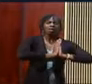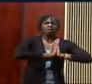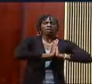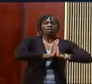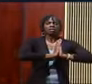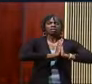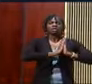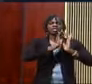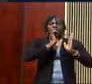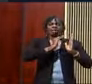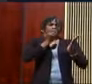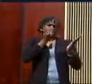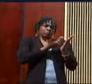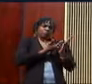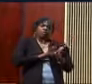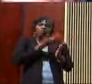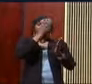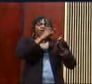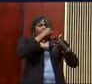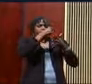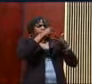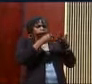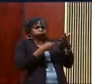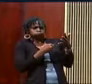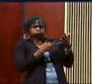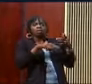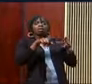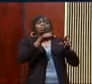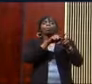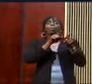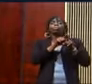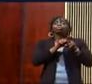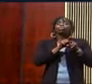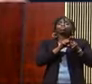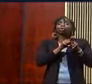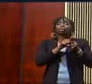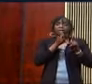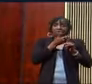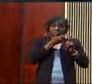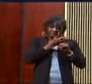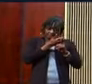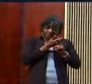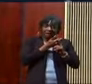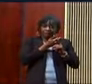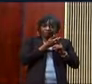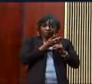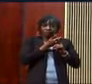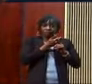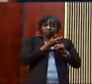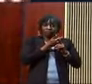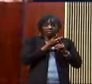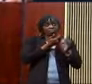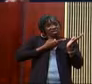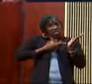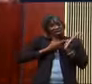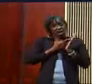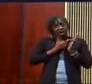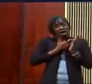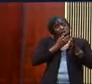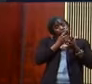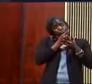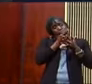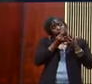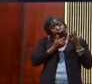affirm who God is, but he has to deal with what he and his people have done to bring about their